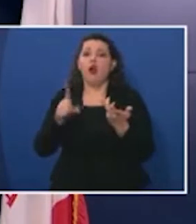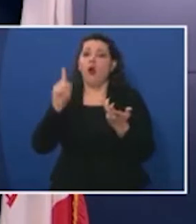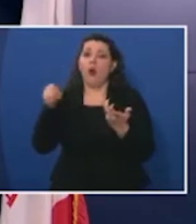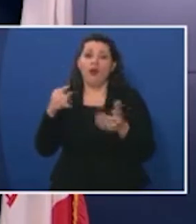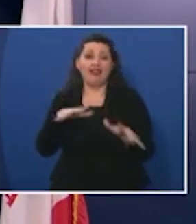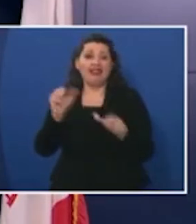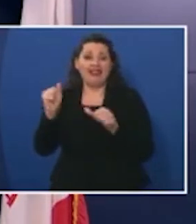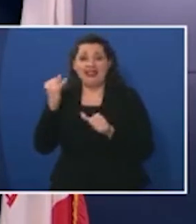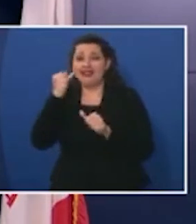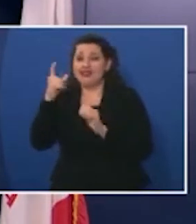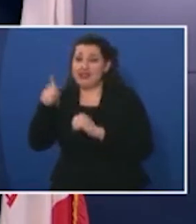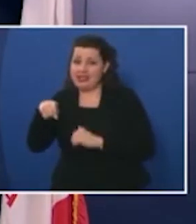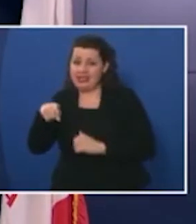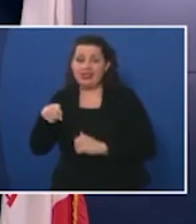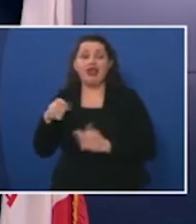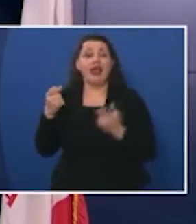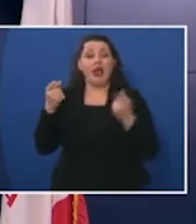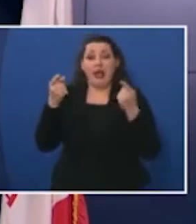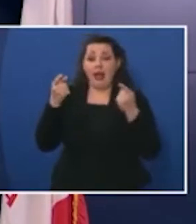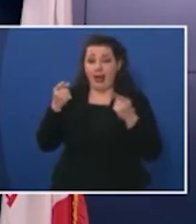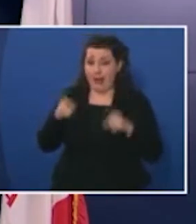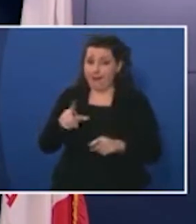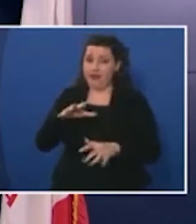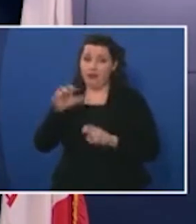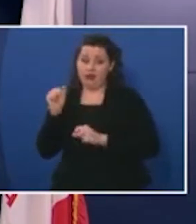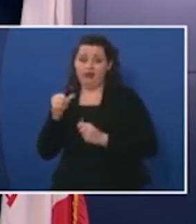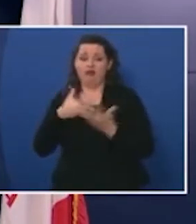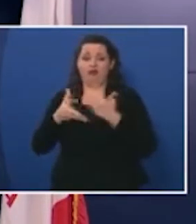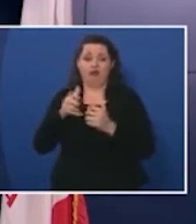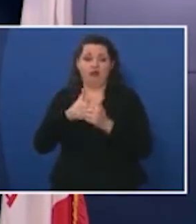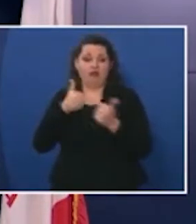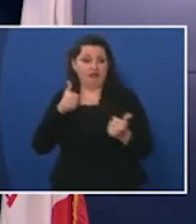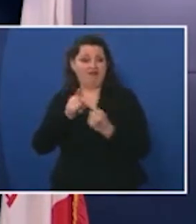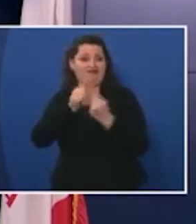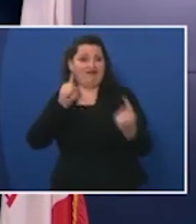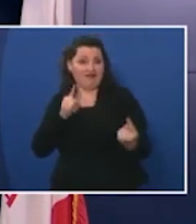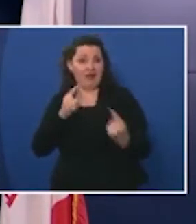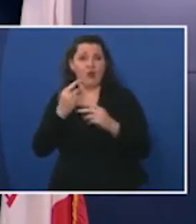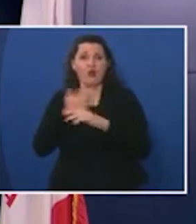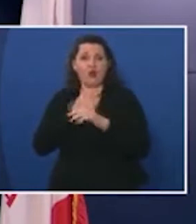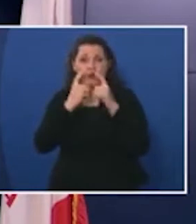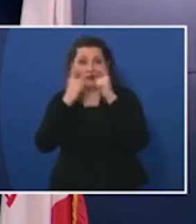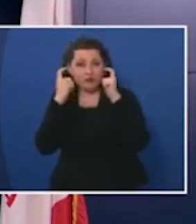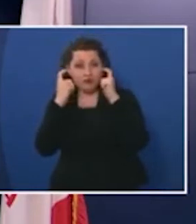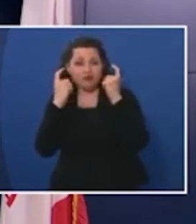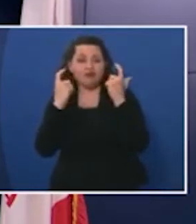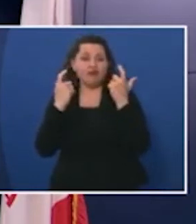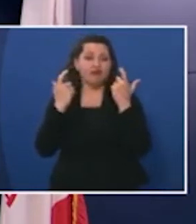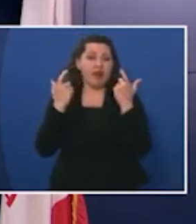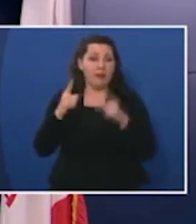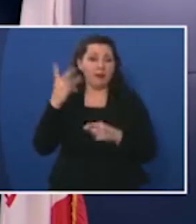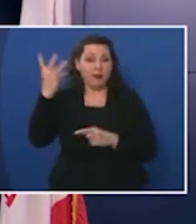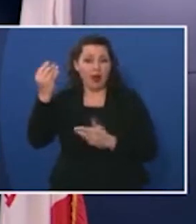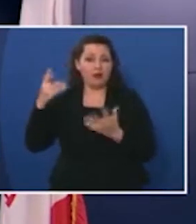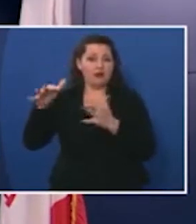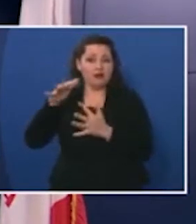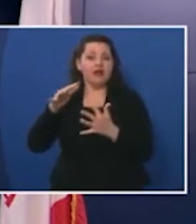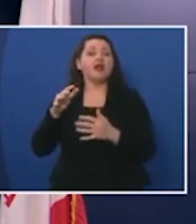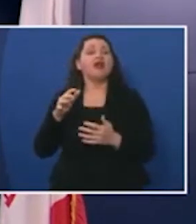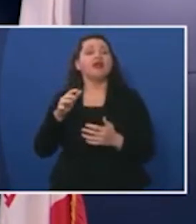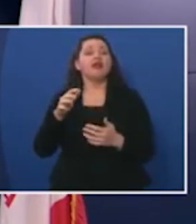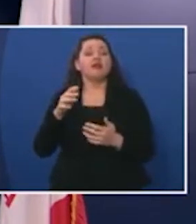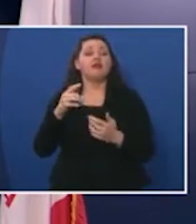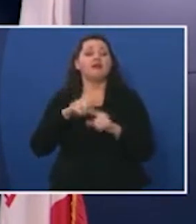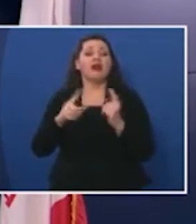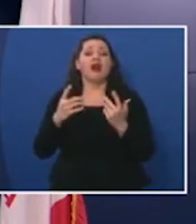essential errands when you do practice social distancing and consider wearing a face cover or mask when in public and limit your